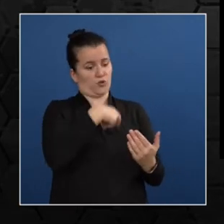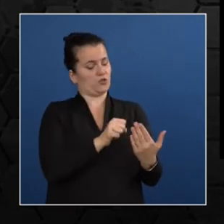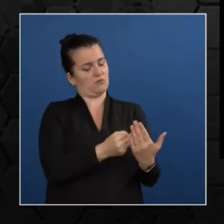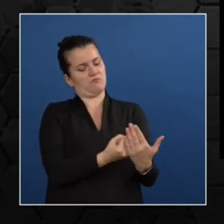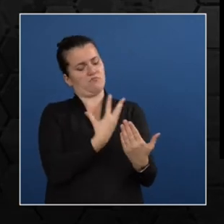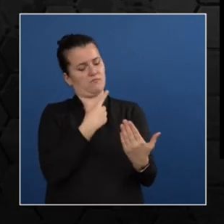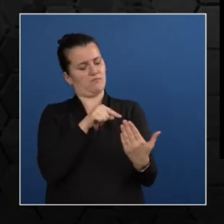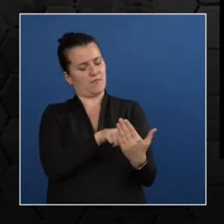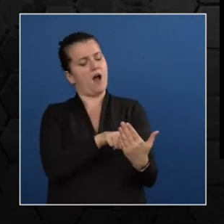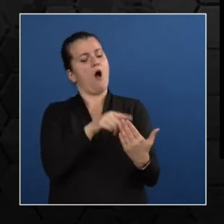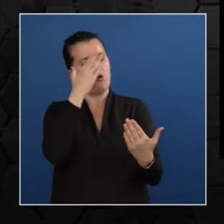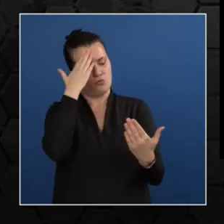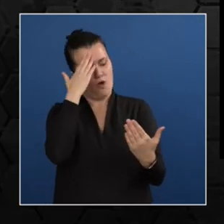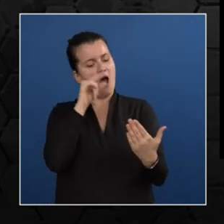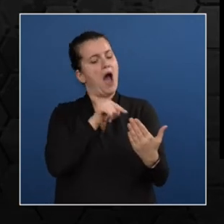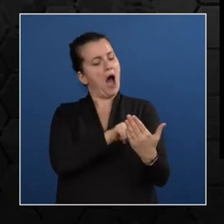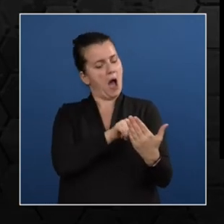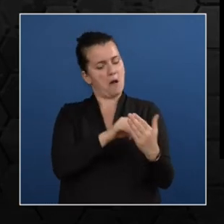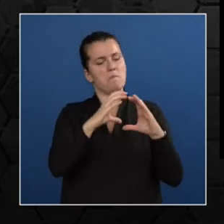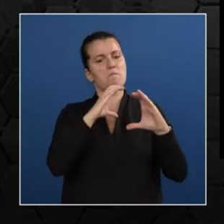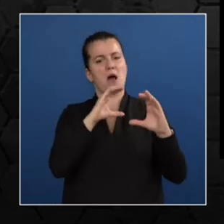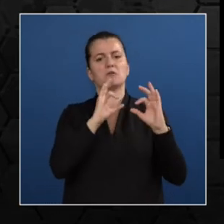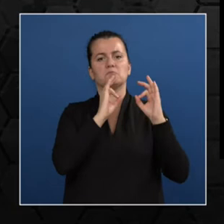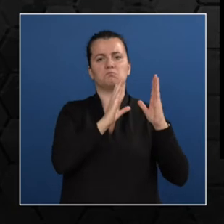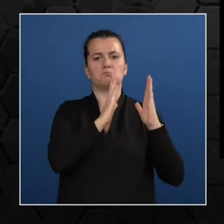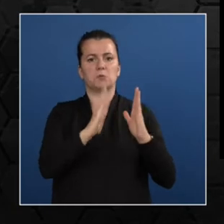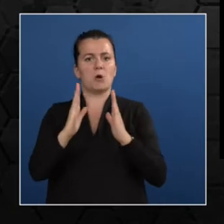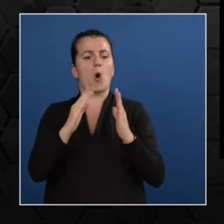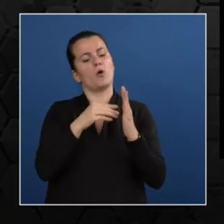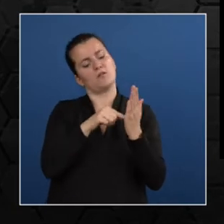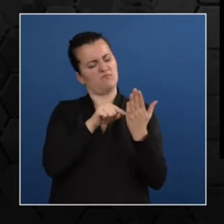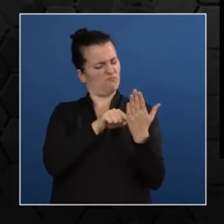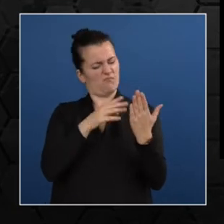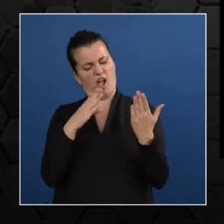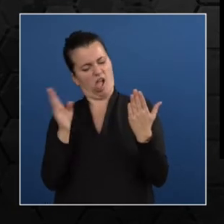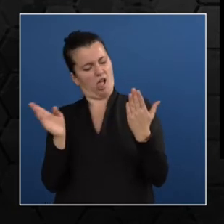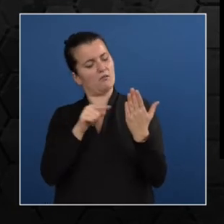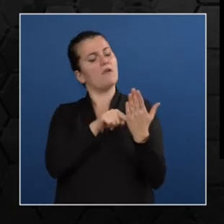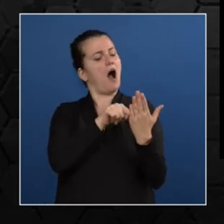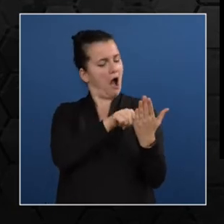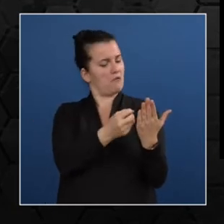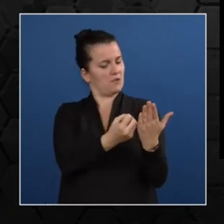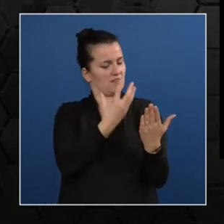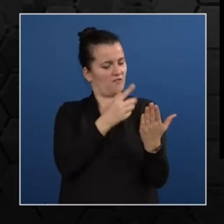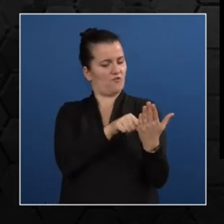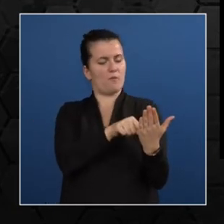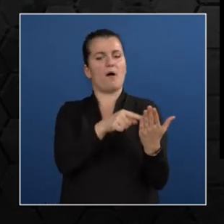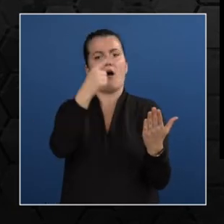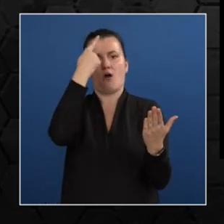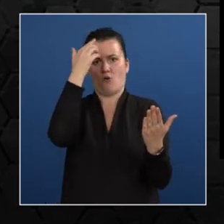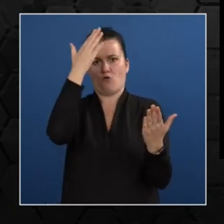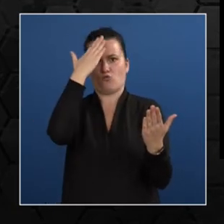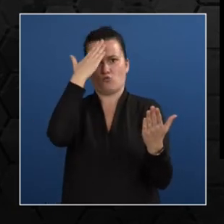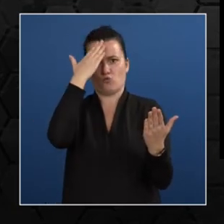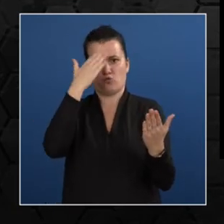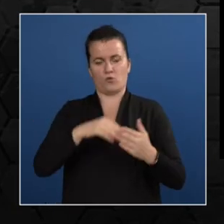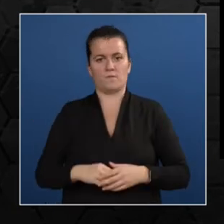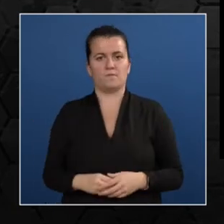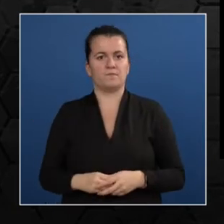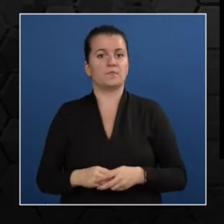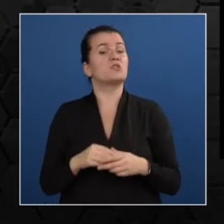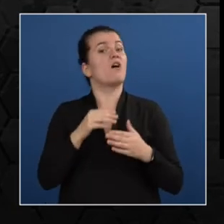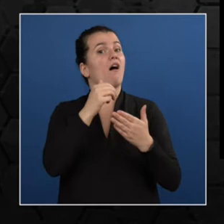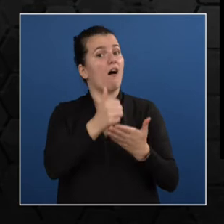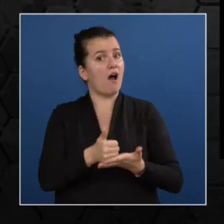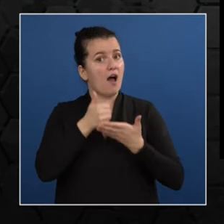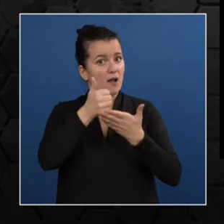by the data collected by our services after every trip of the bus can be used to predict as to where would it